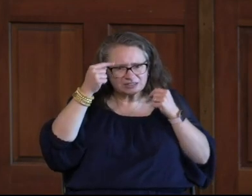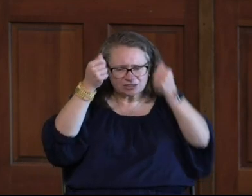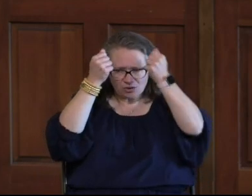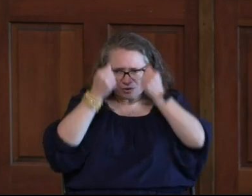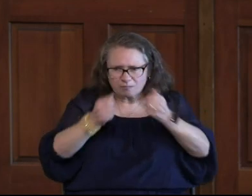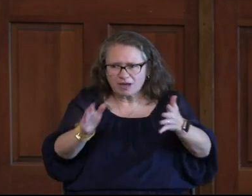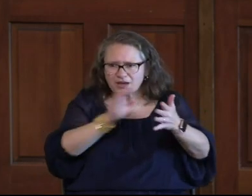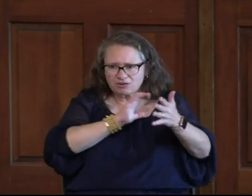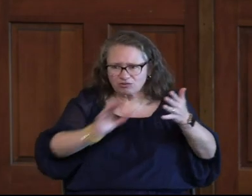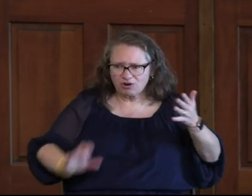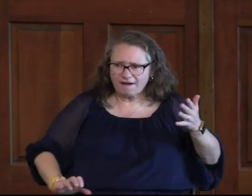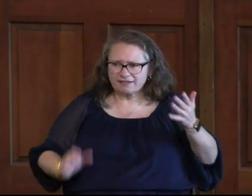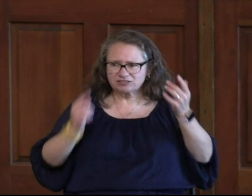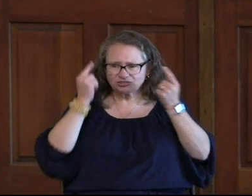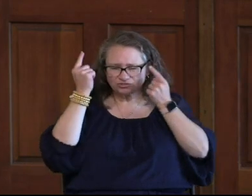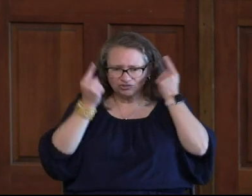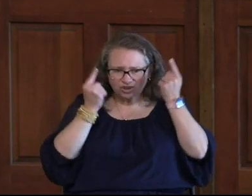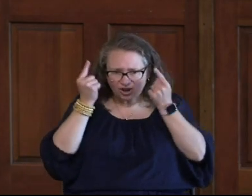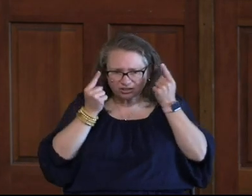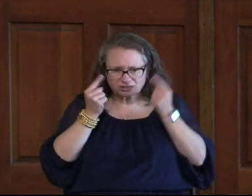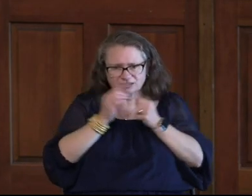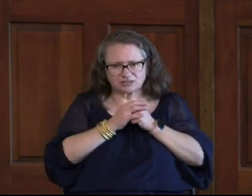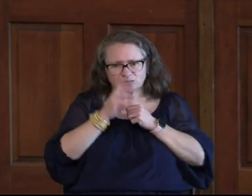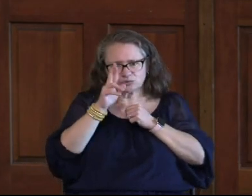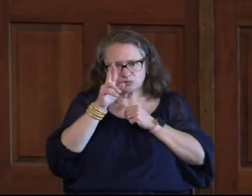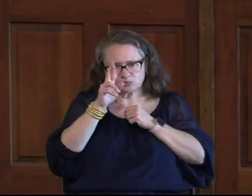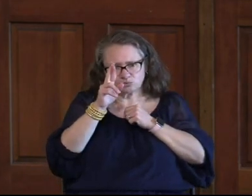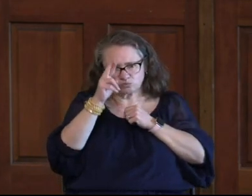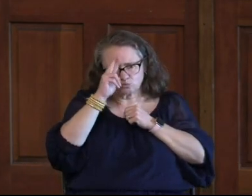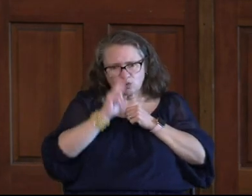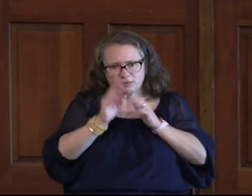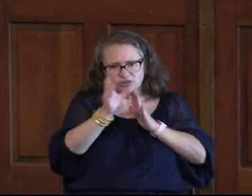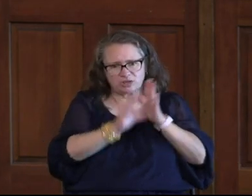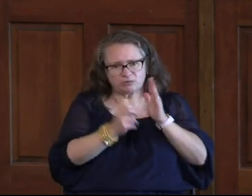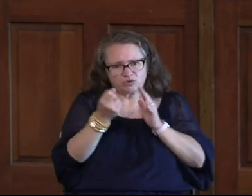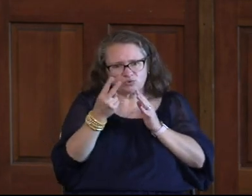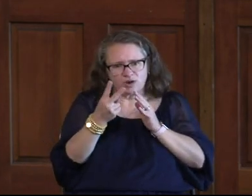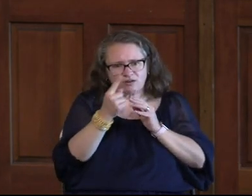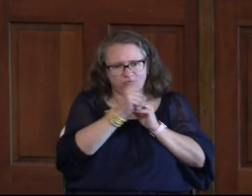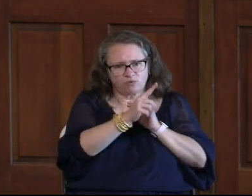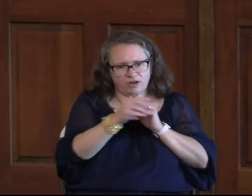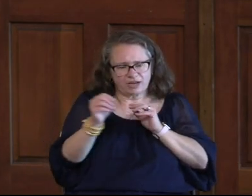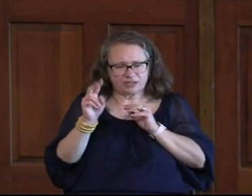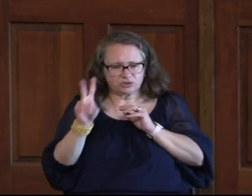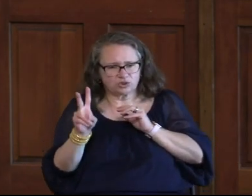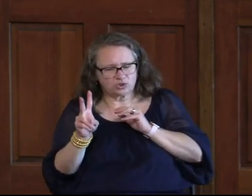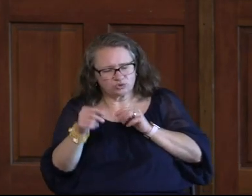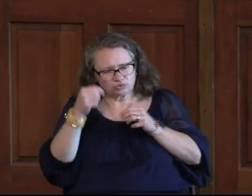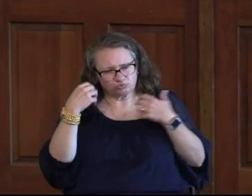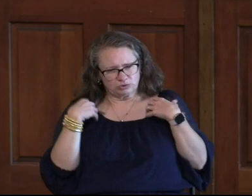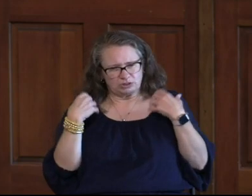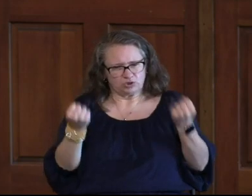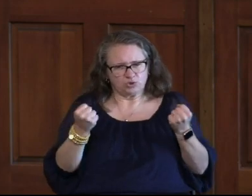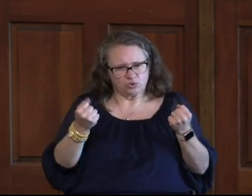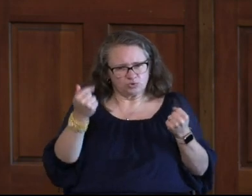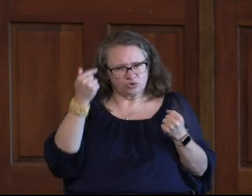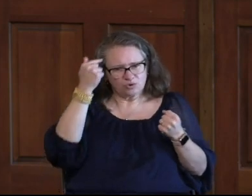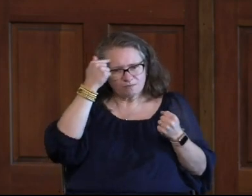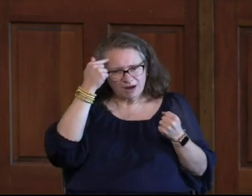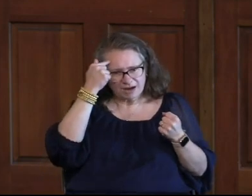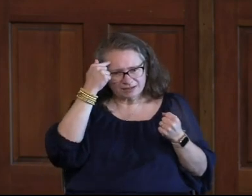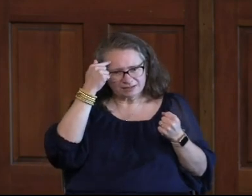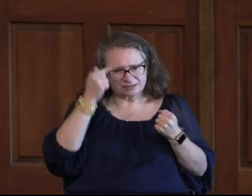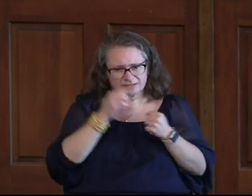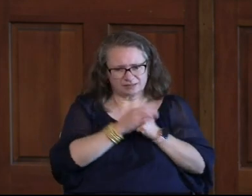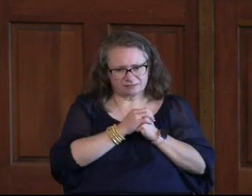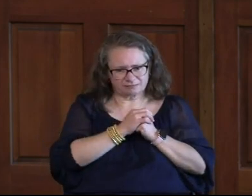obey Christ Your thoughts Romans chapter 12 1 and 2 It says renew Your mind Renew